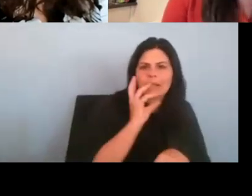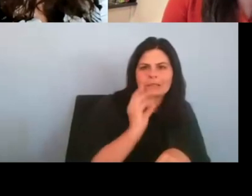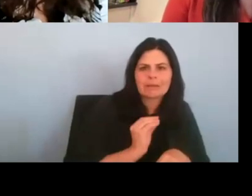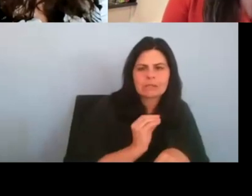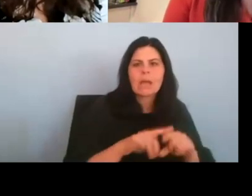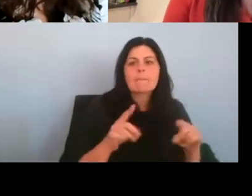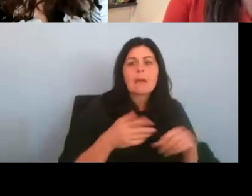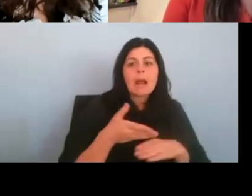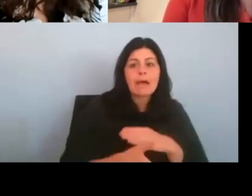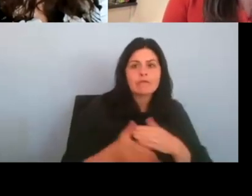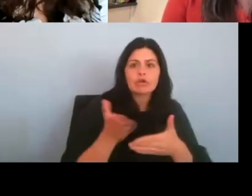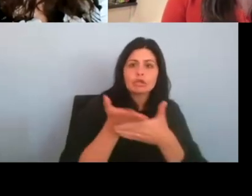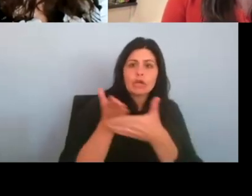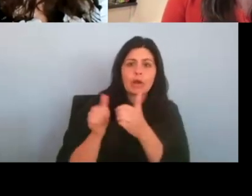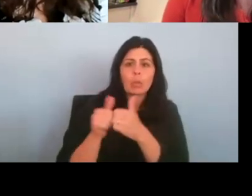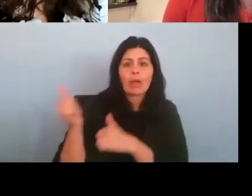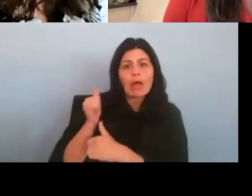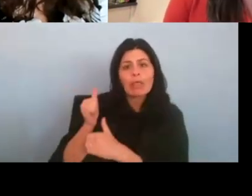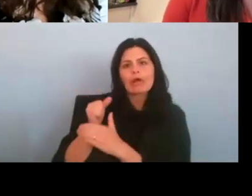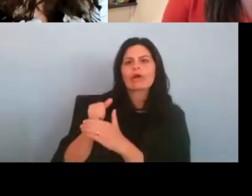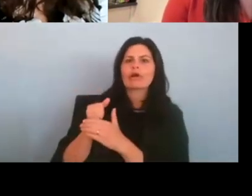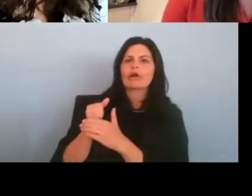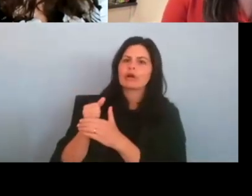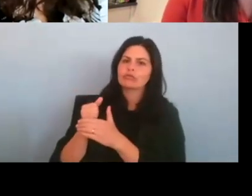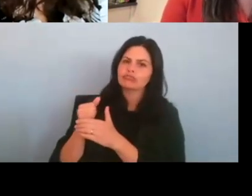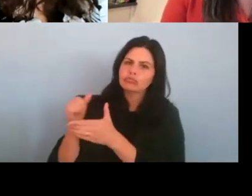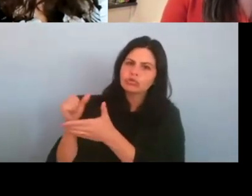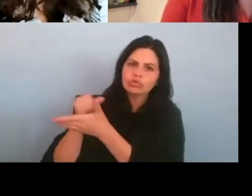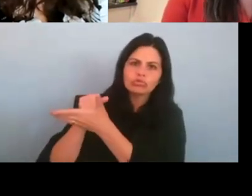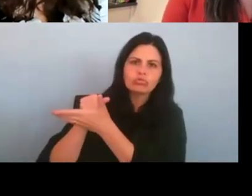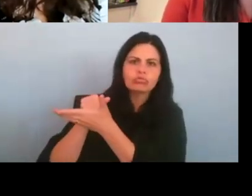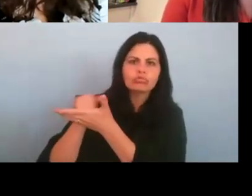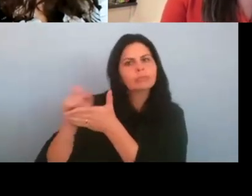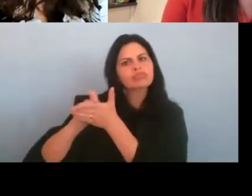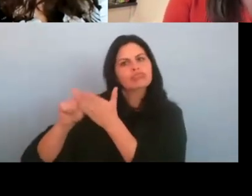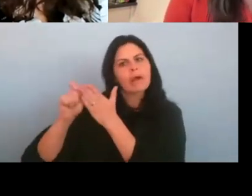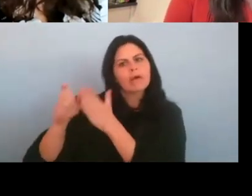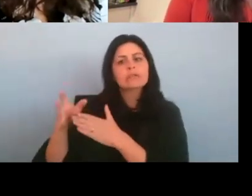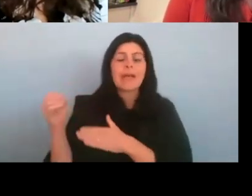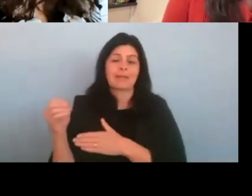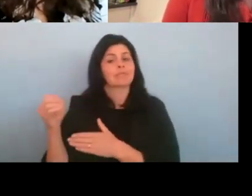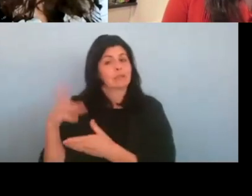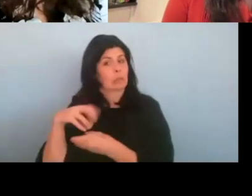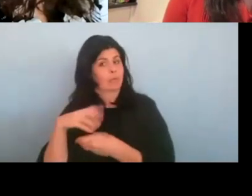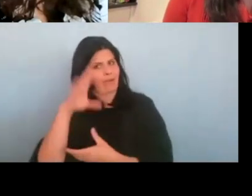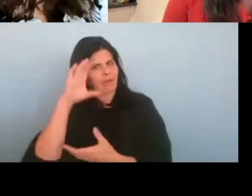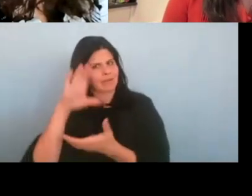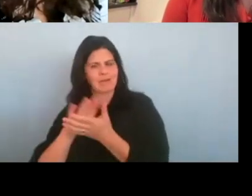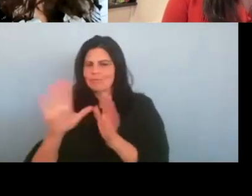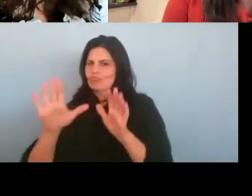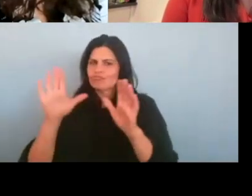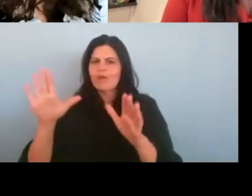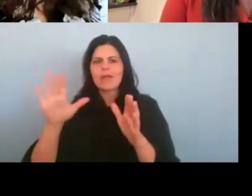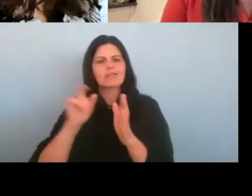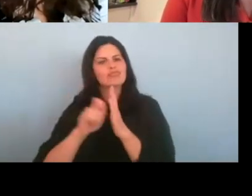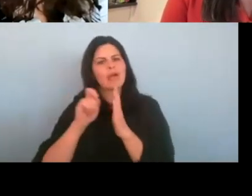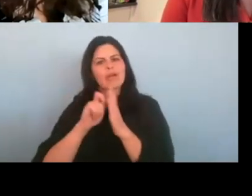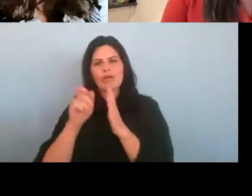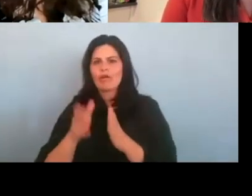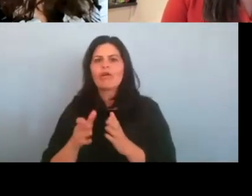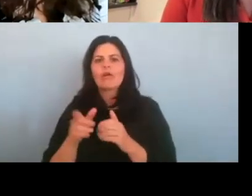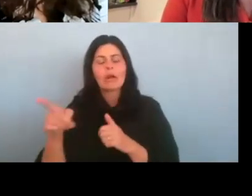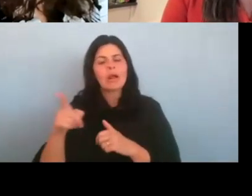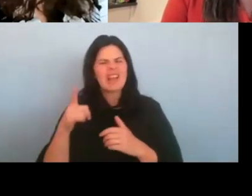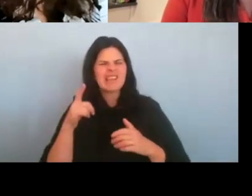but after sharing it with fellow screenwriters, including my husband, who's, um, a phenomenal screenwriter, I realized that I needed to make some